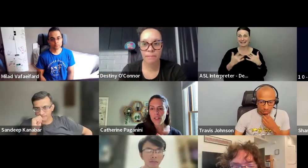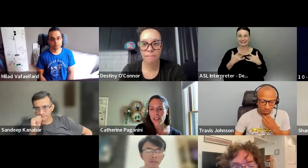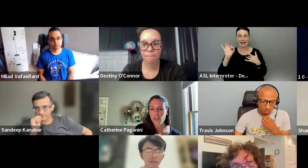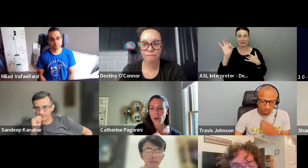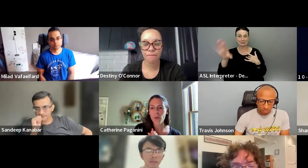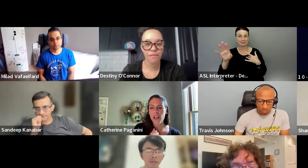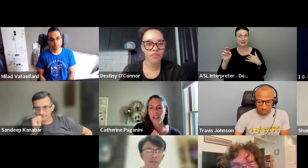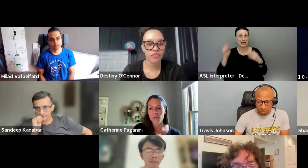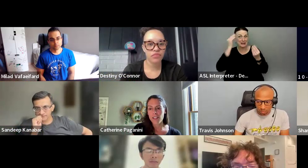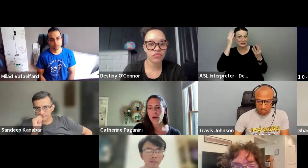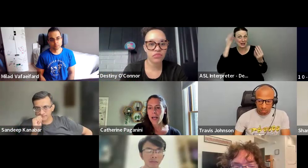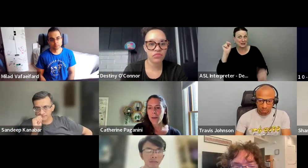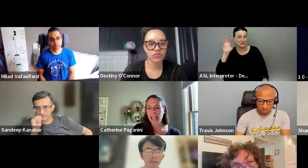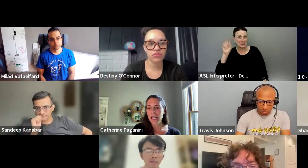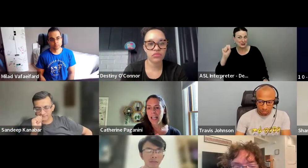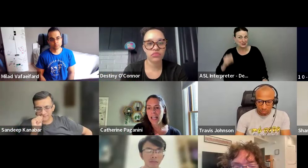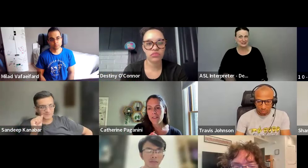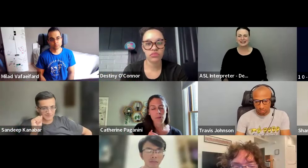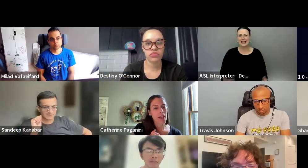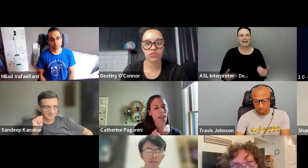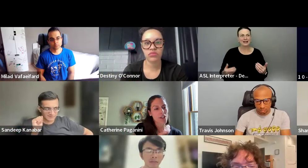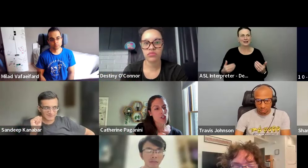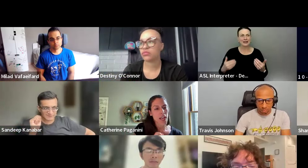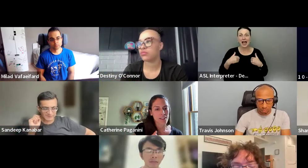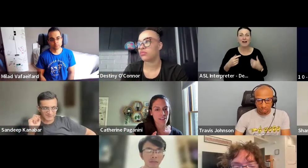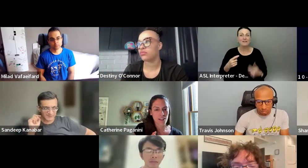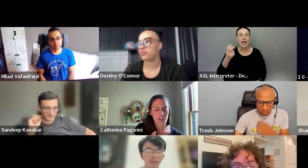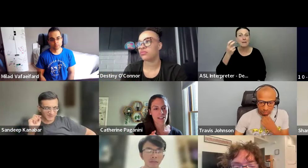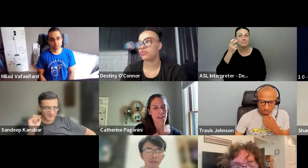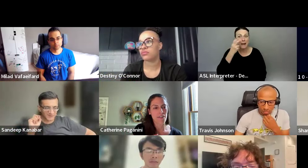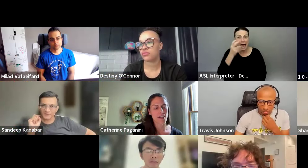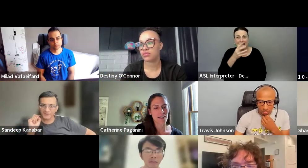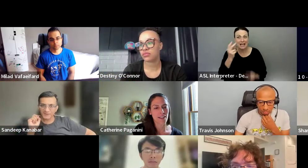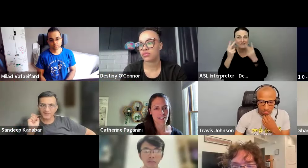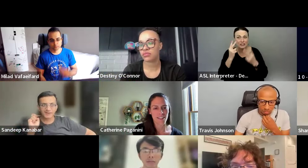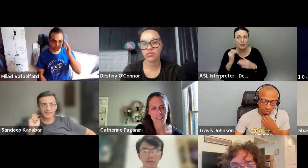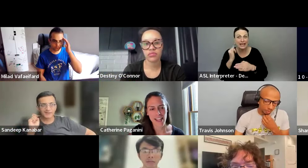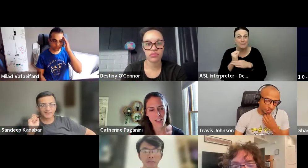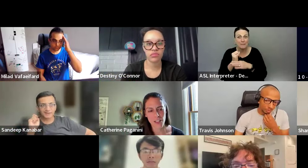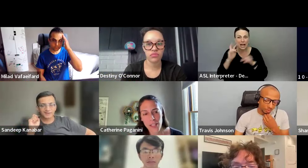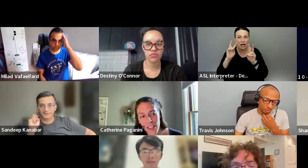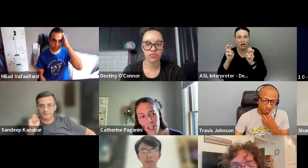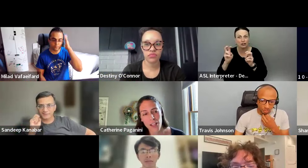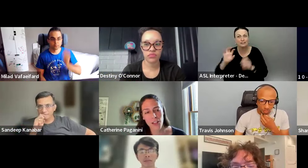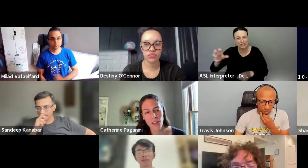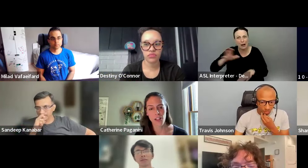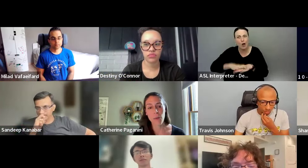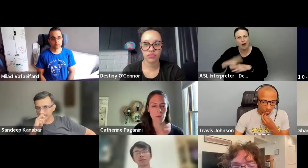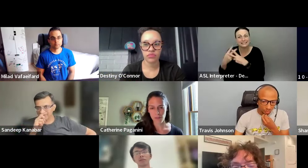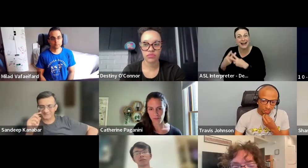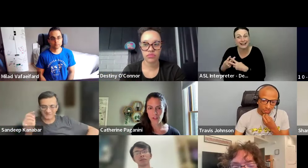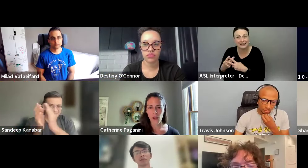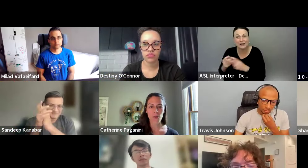news. Uh, so there is now a blind and visually impaired channel on the CNCF, uh, channel with, uh,